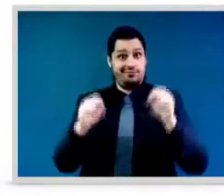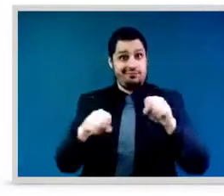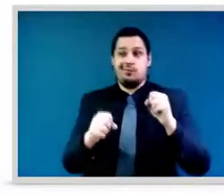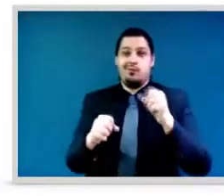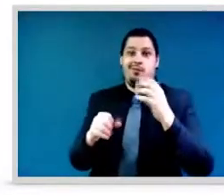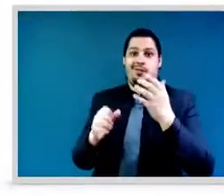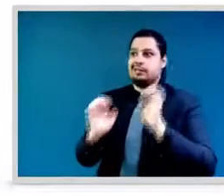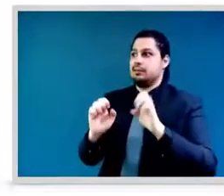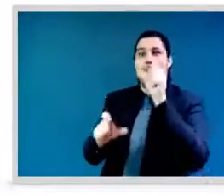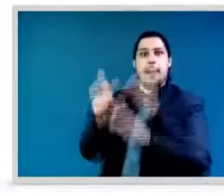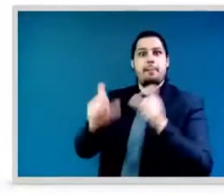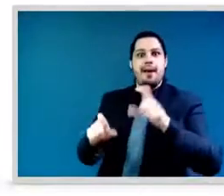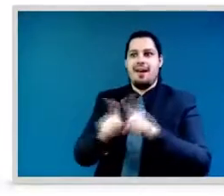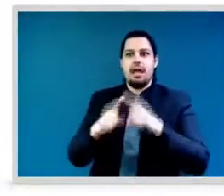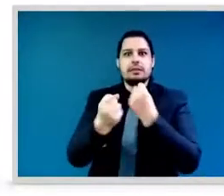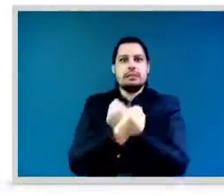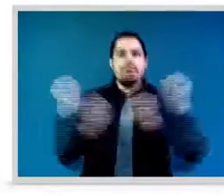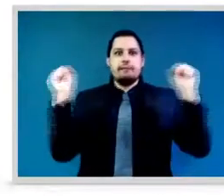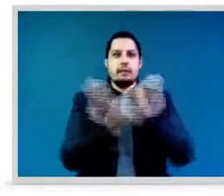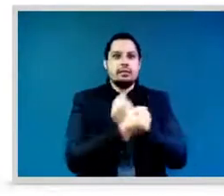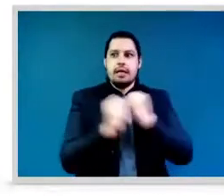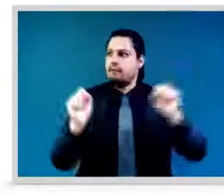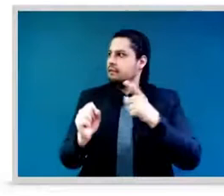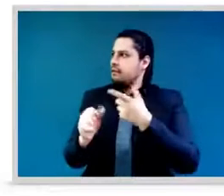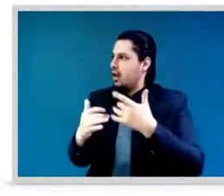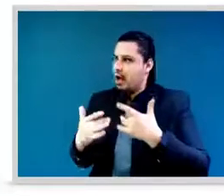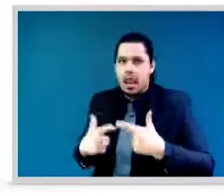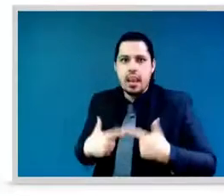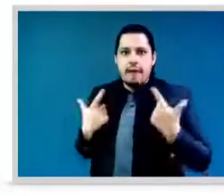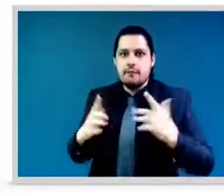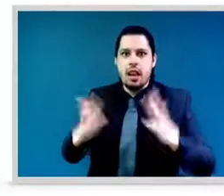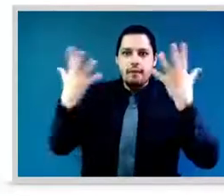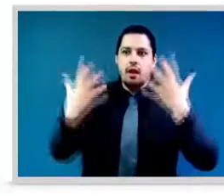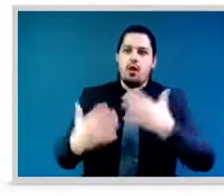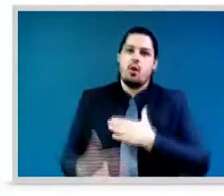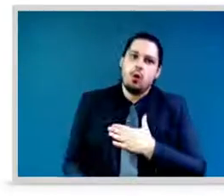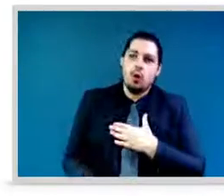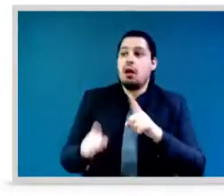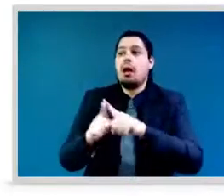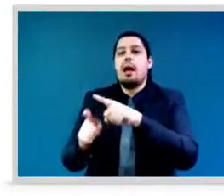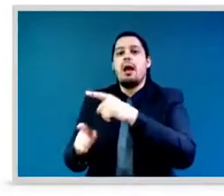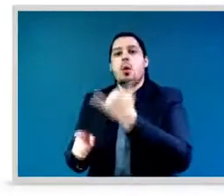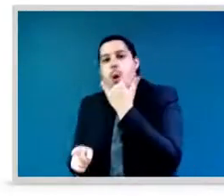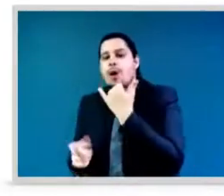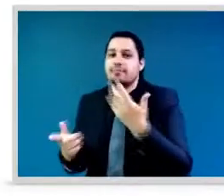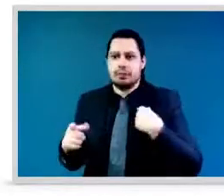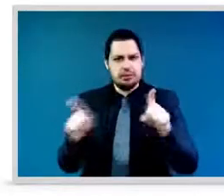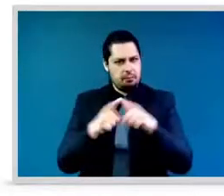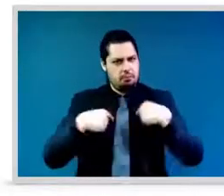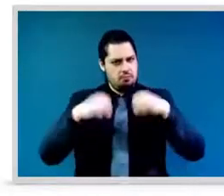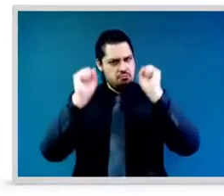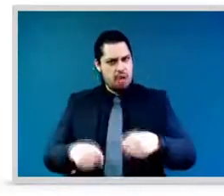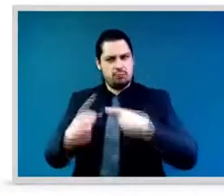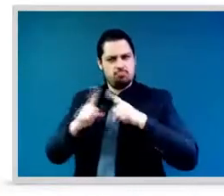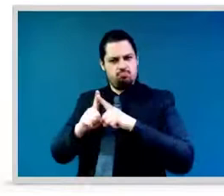in the wake of so many disasters, COVID-19 is being trailed by a surge of domestic and sexual violence.